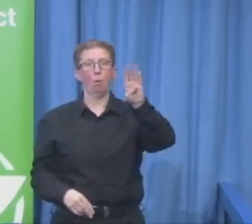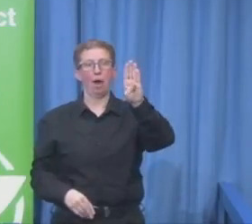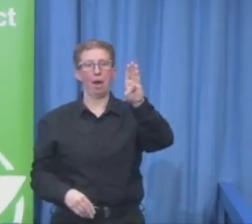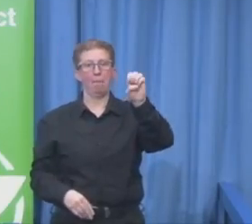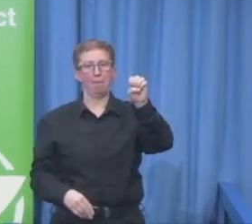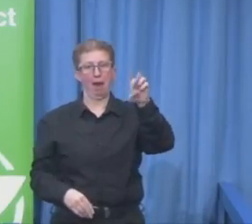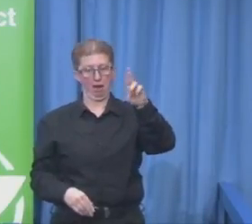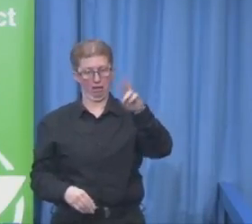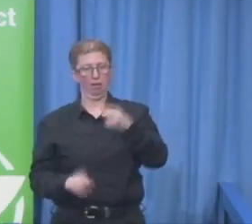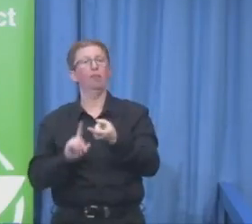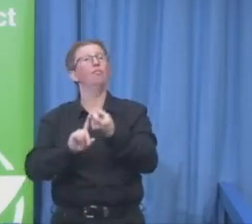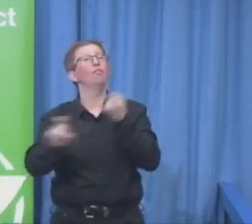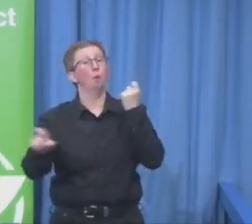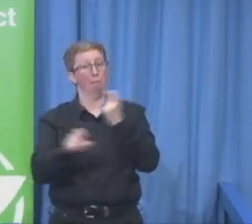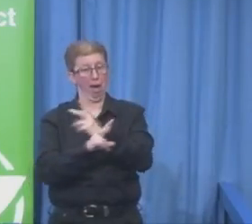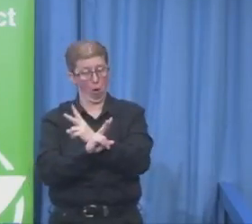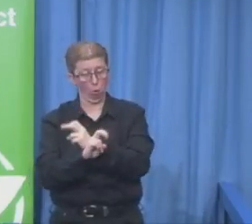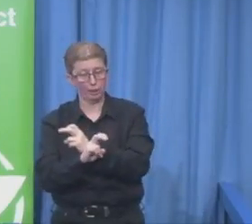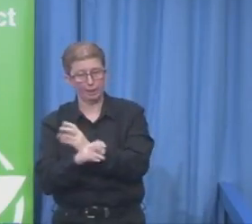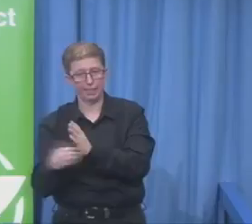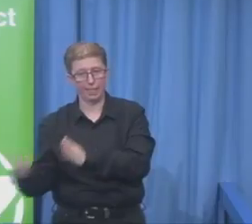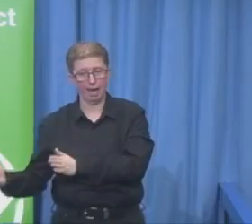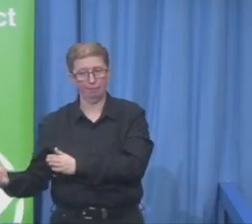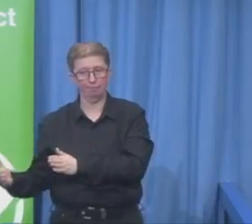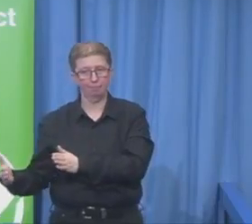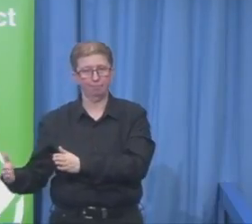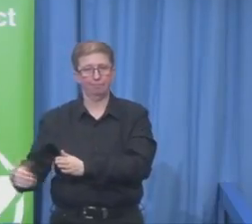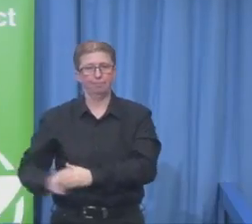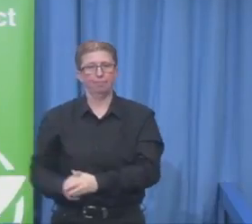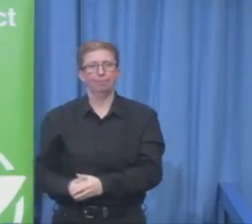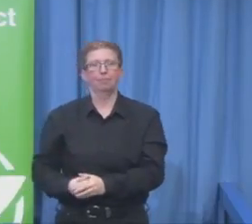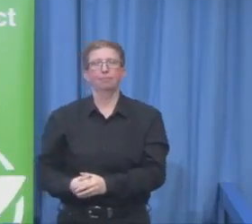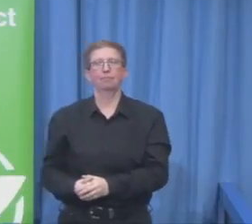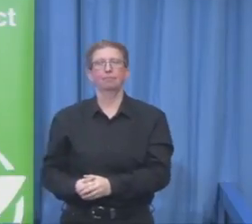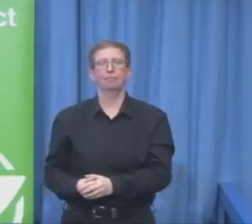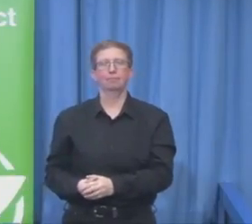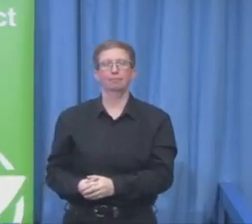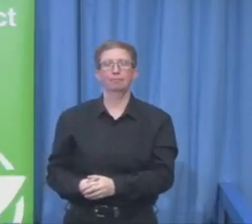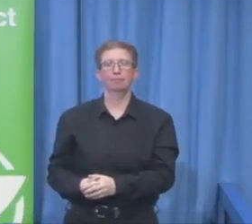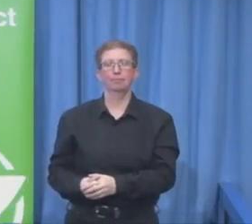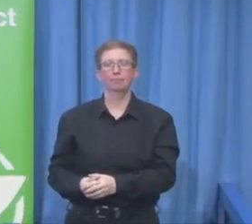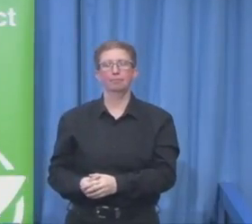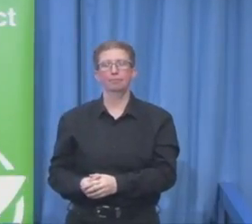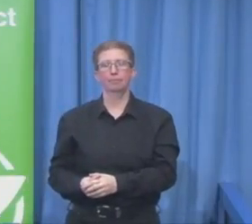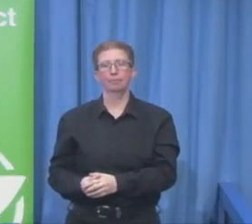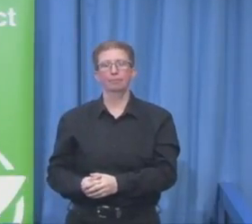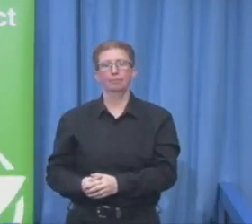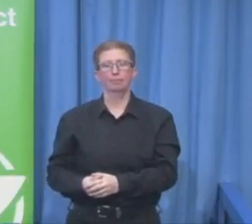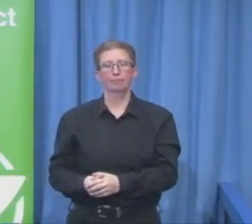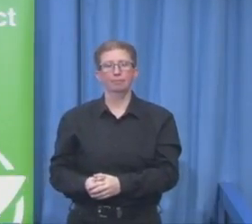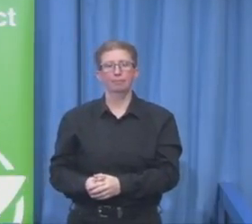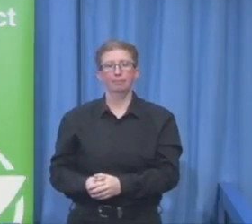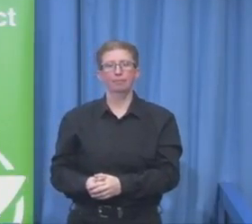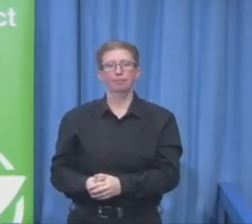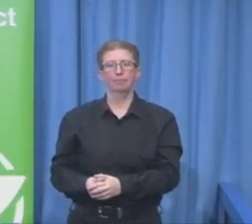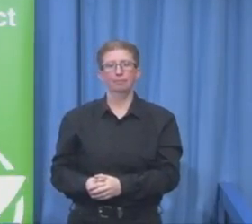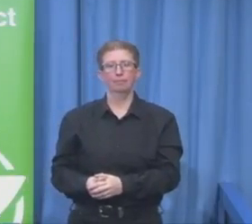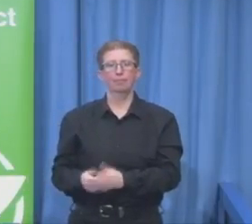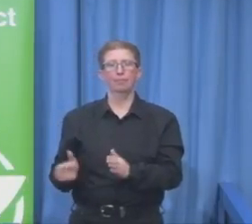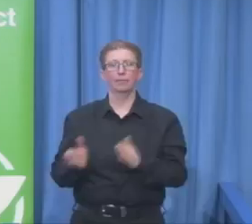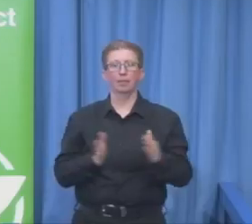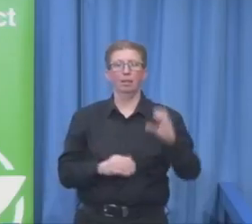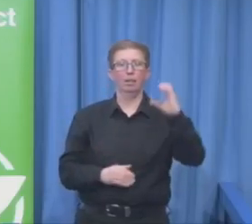Wales. And then Urki Pinoma from the ASPA Foundation in Finland.